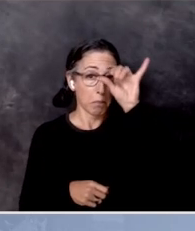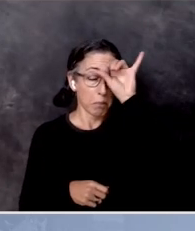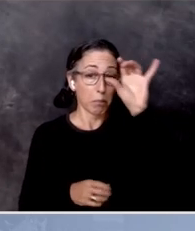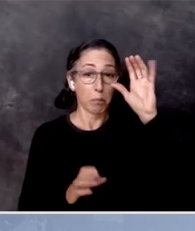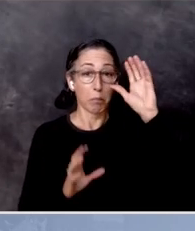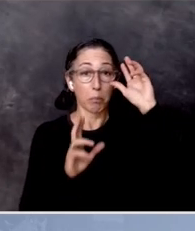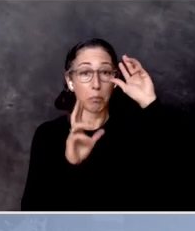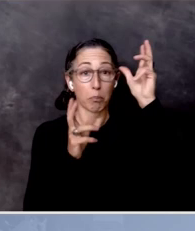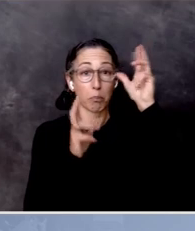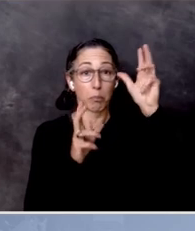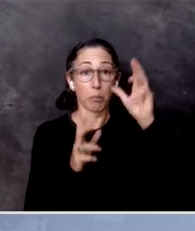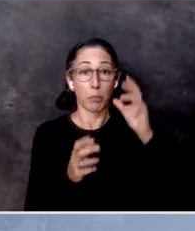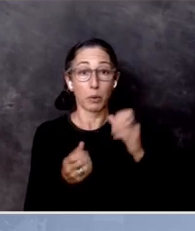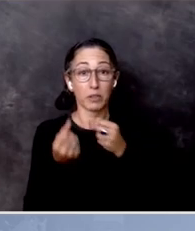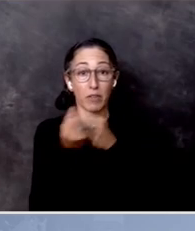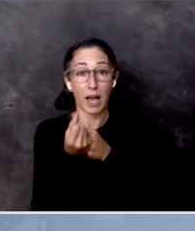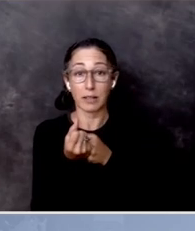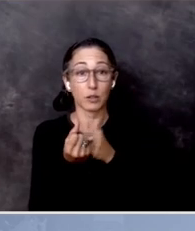Isaiah Thomas.